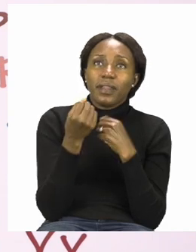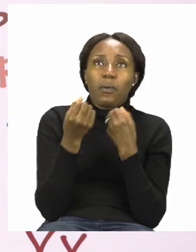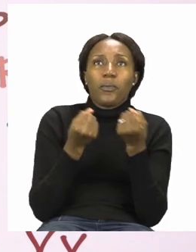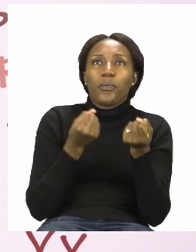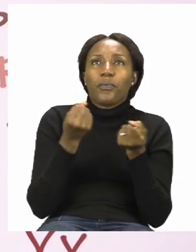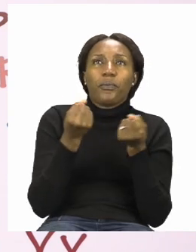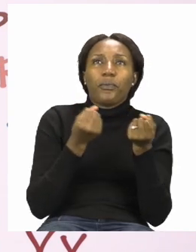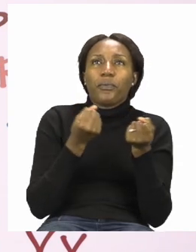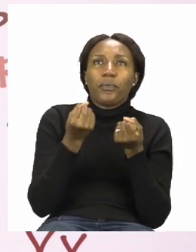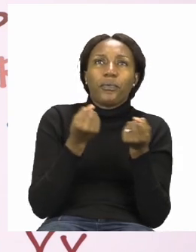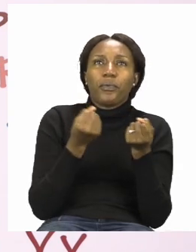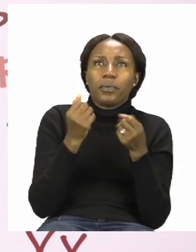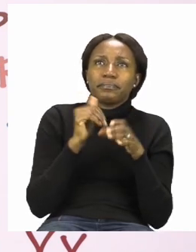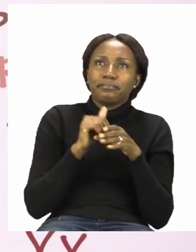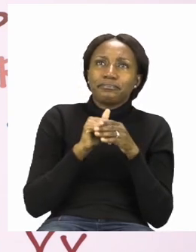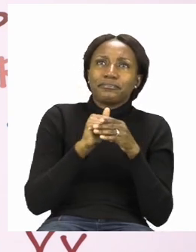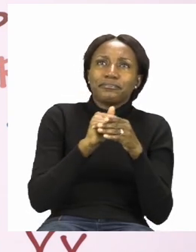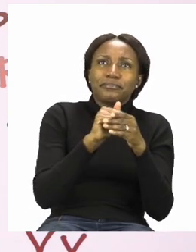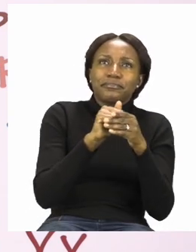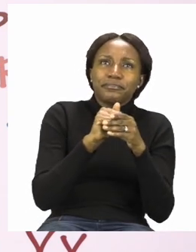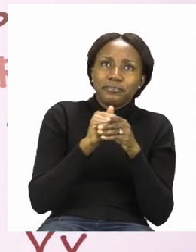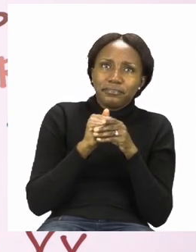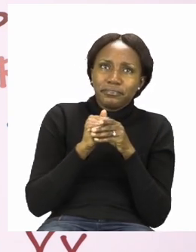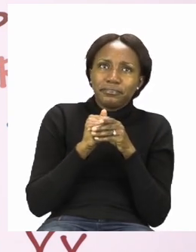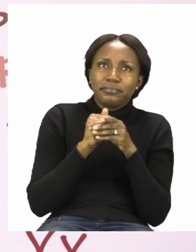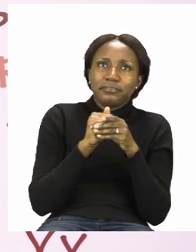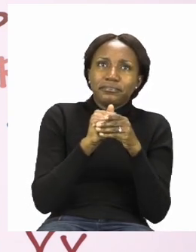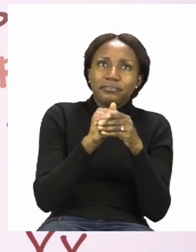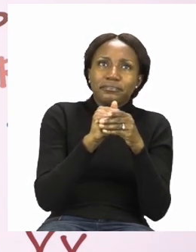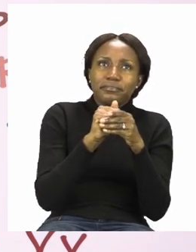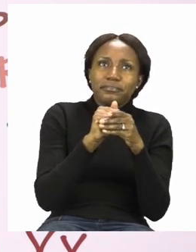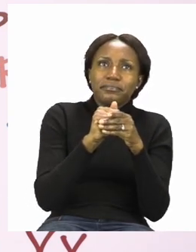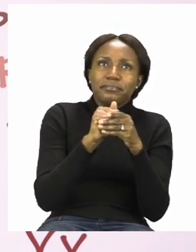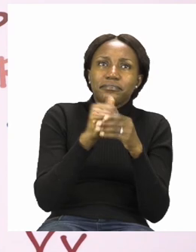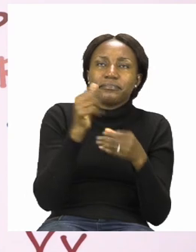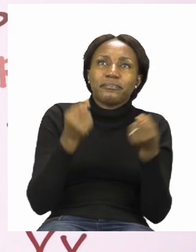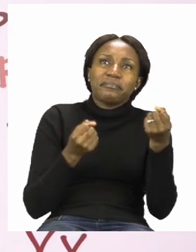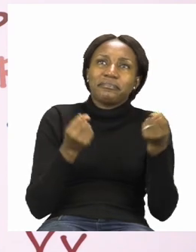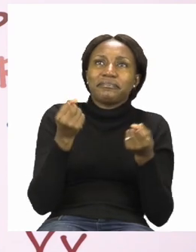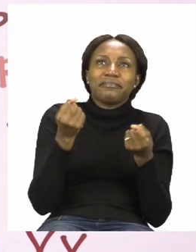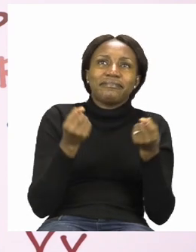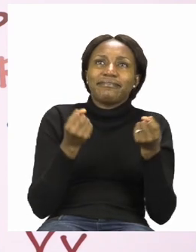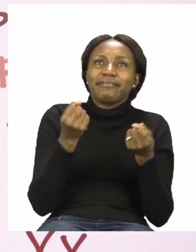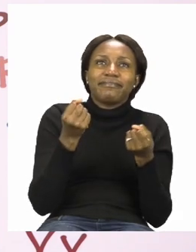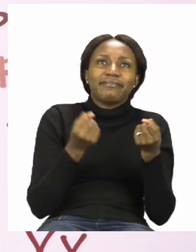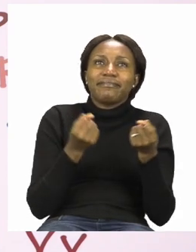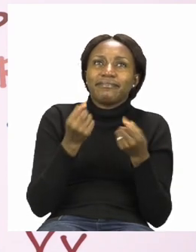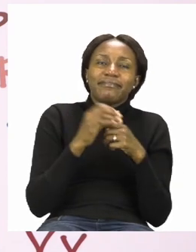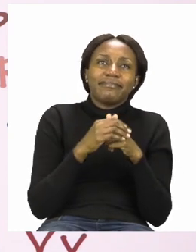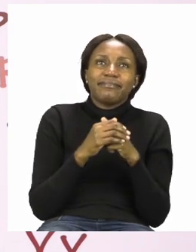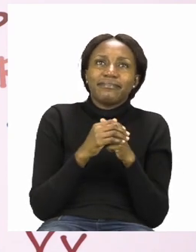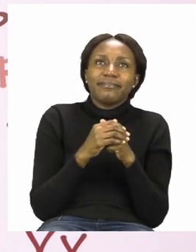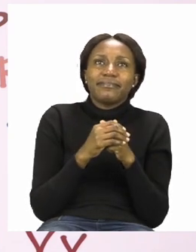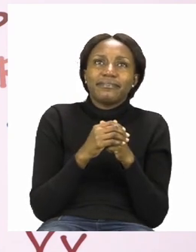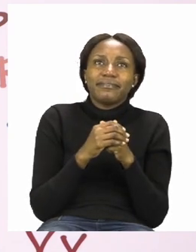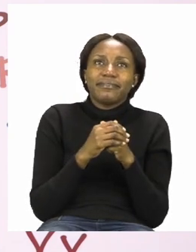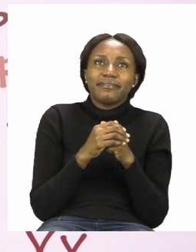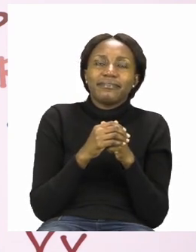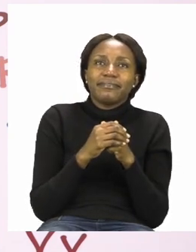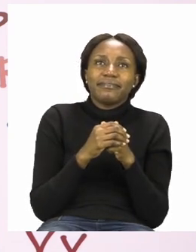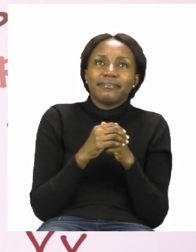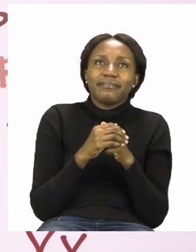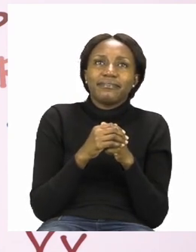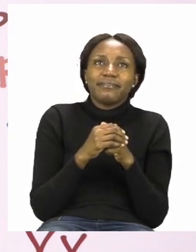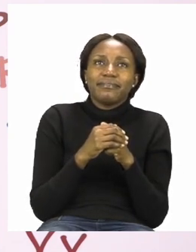something that we travel with and part of transport it is a car car good job